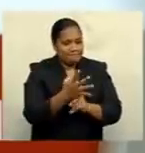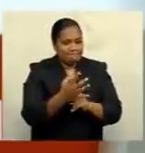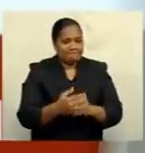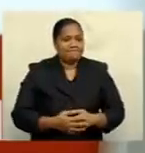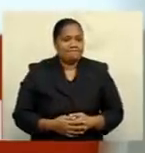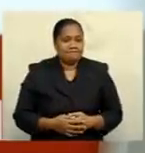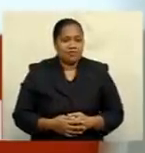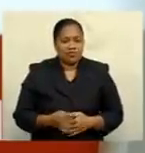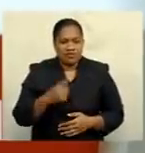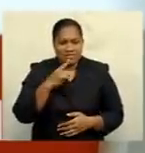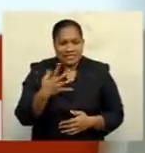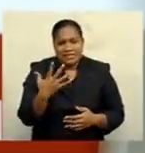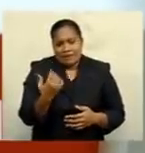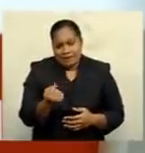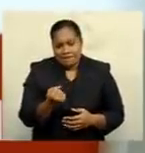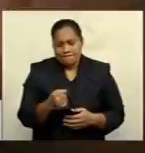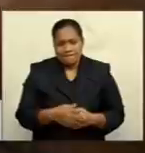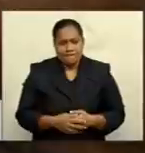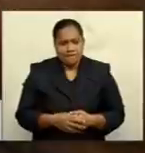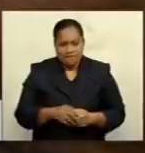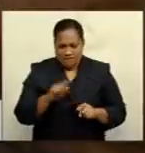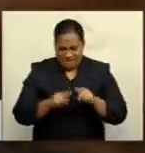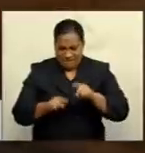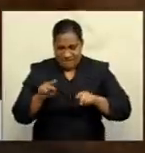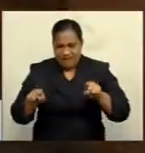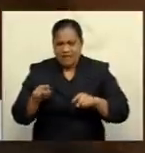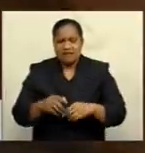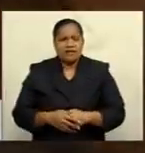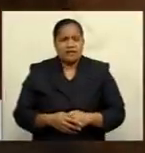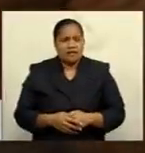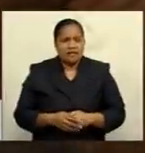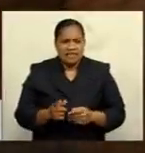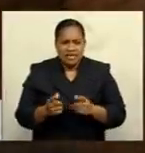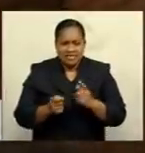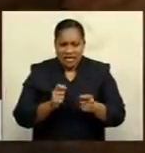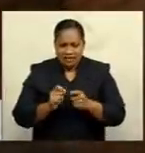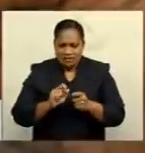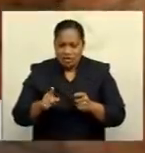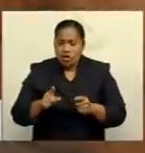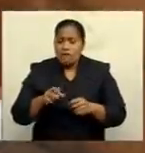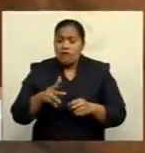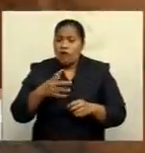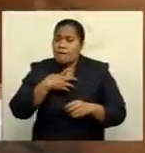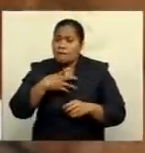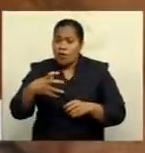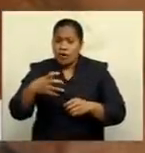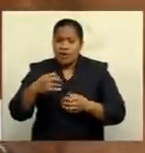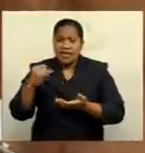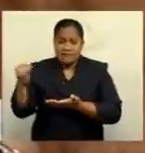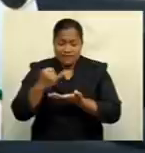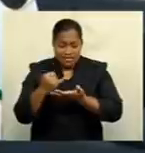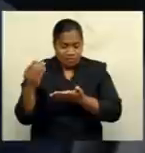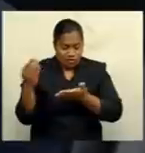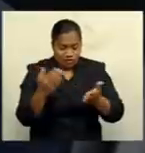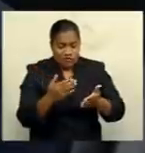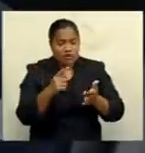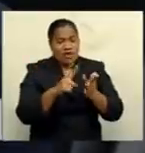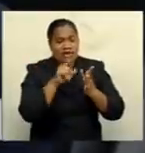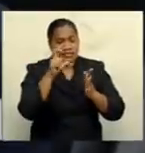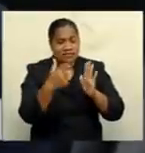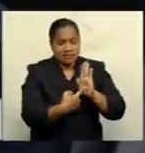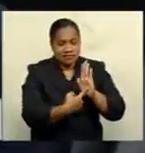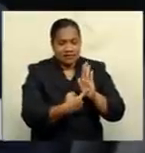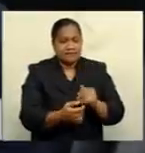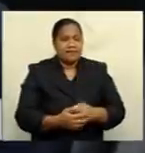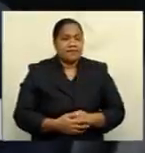have been various incentives and tax holidays announced to attract more investment in ICT as well. We have,